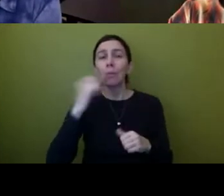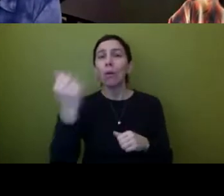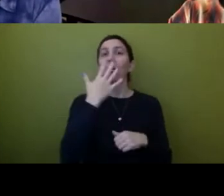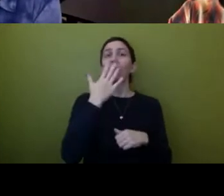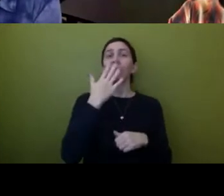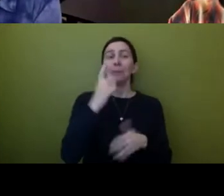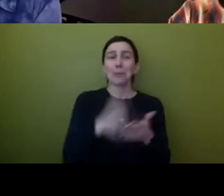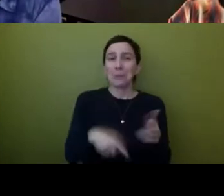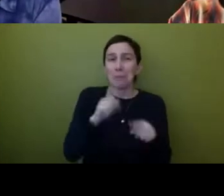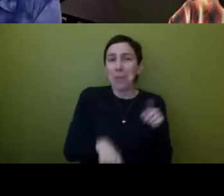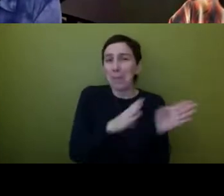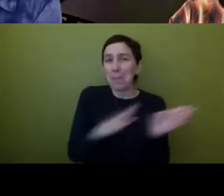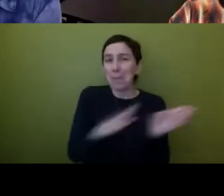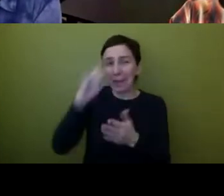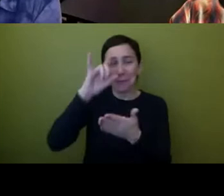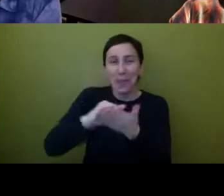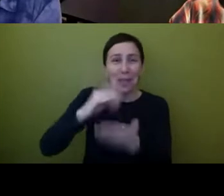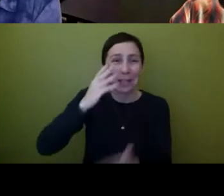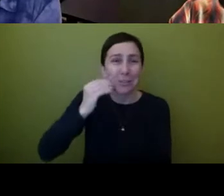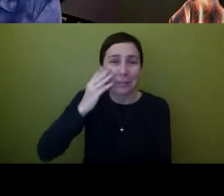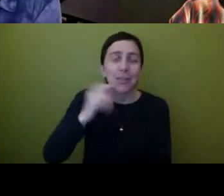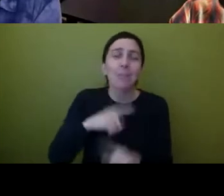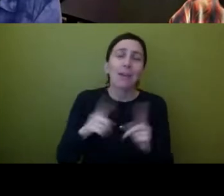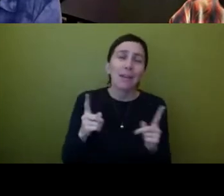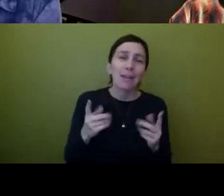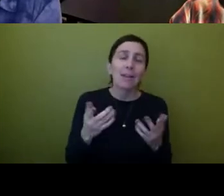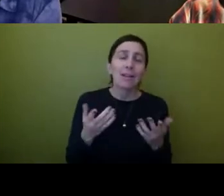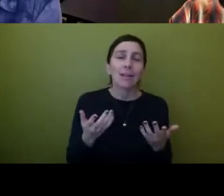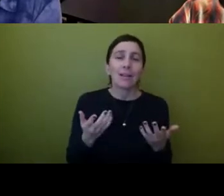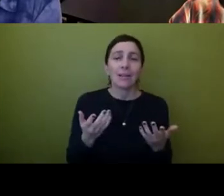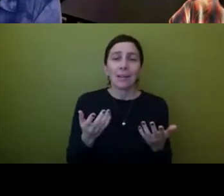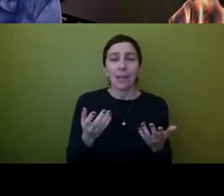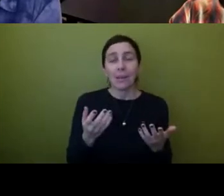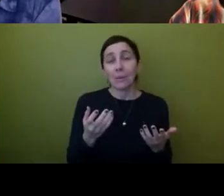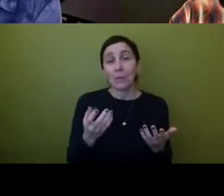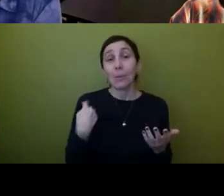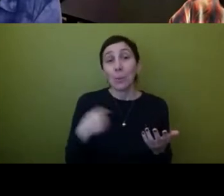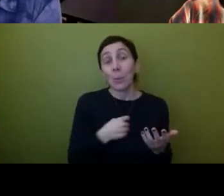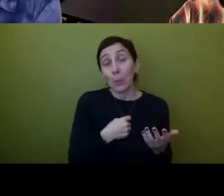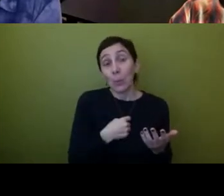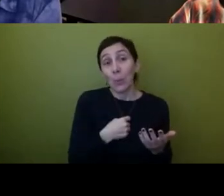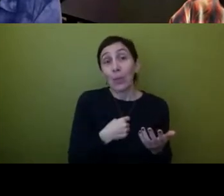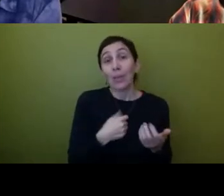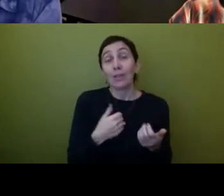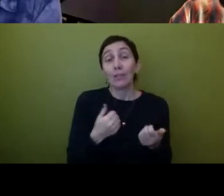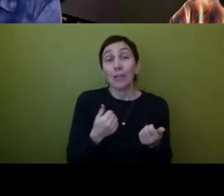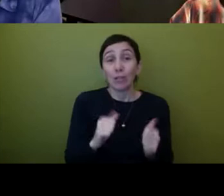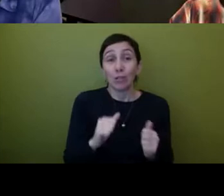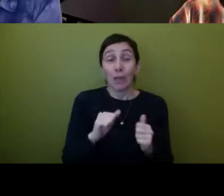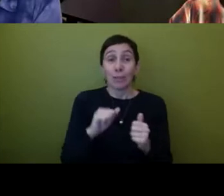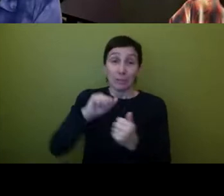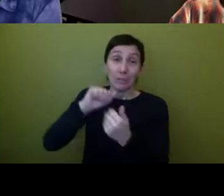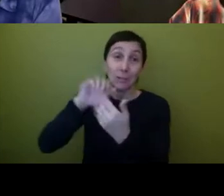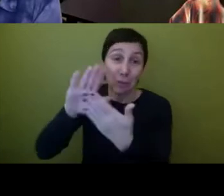it um and but you you know you can as with experience you can try to like cut it off at the path sometimes or